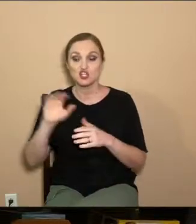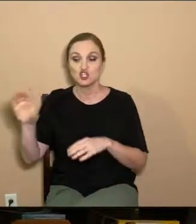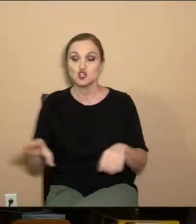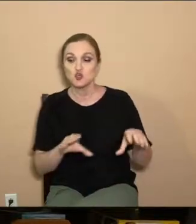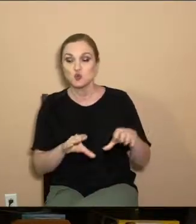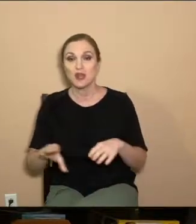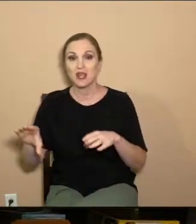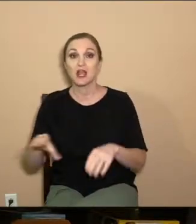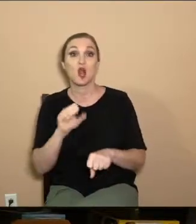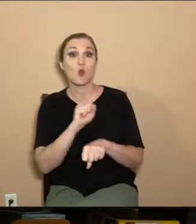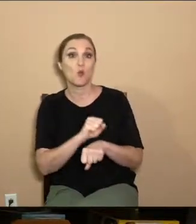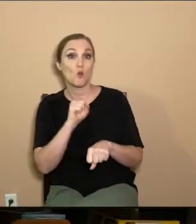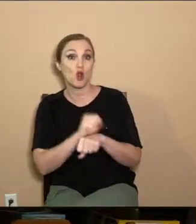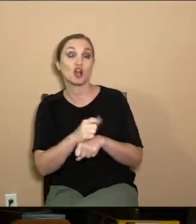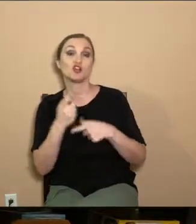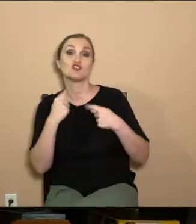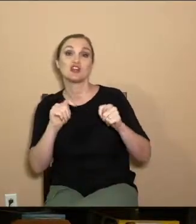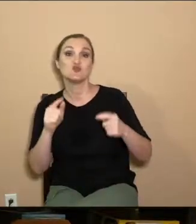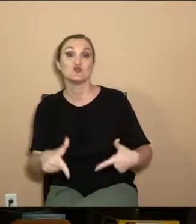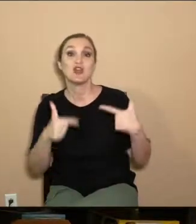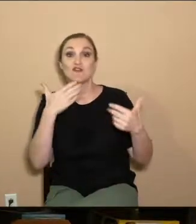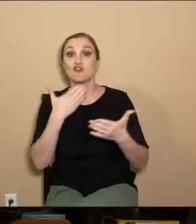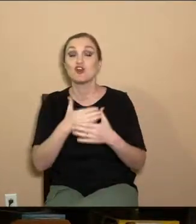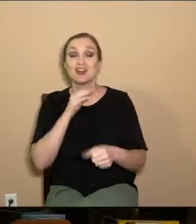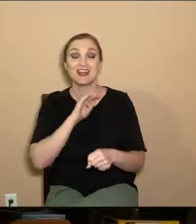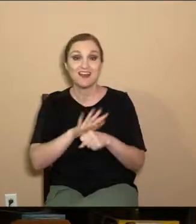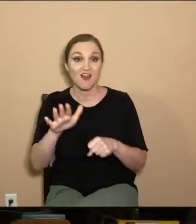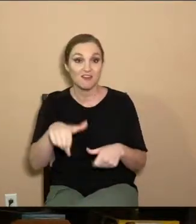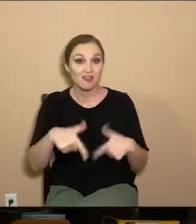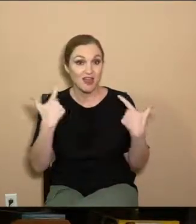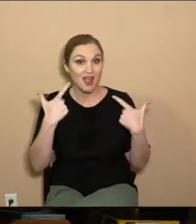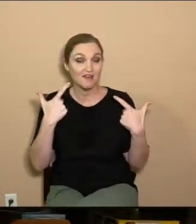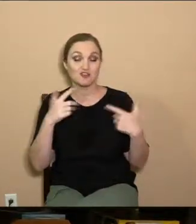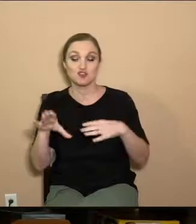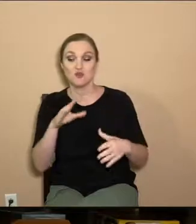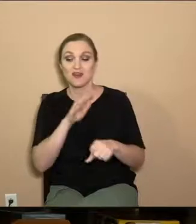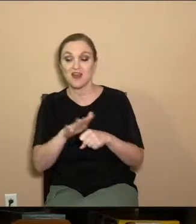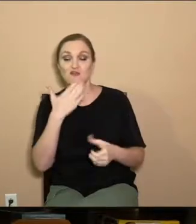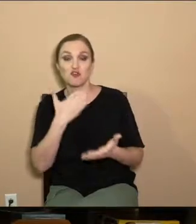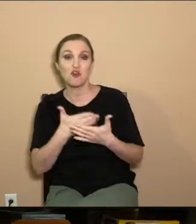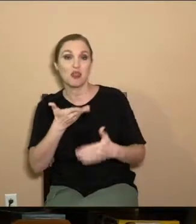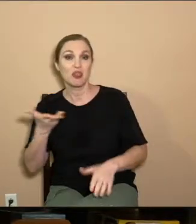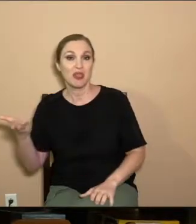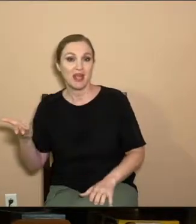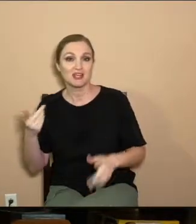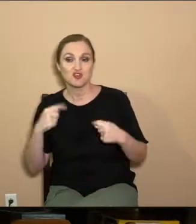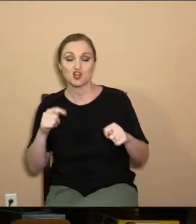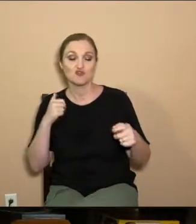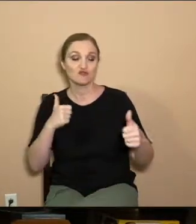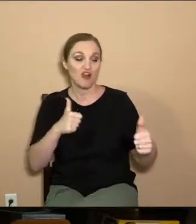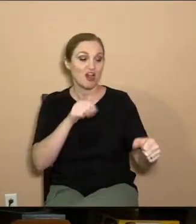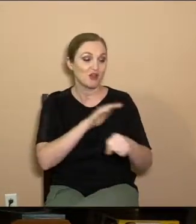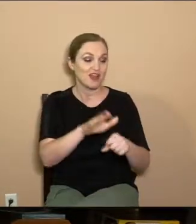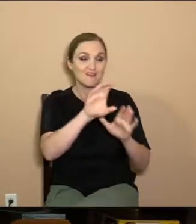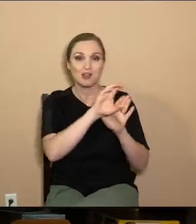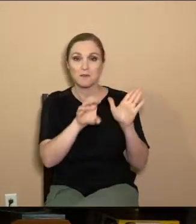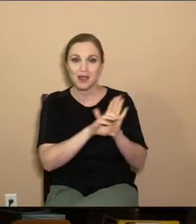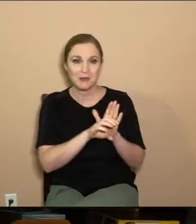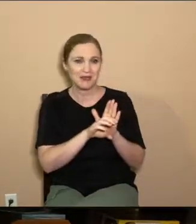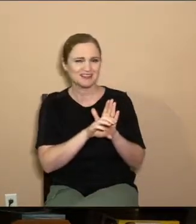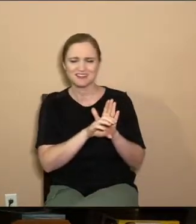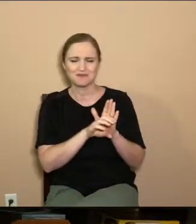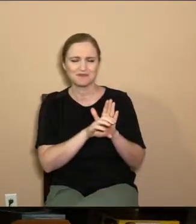work, trying to live a good enough life, trying to do enough good things, trying to follow enough commandments,